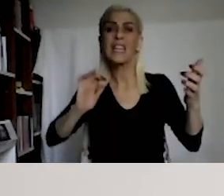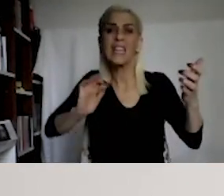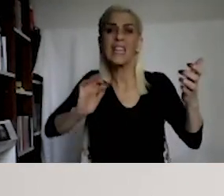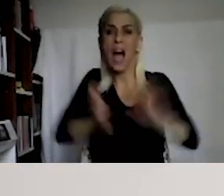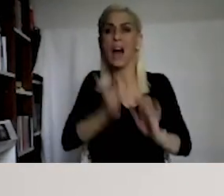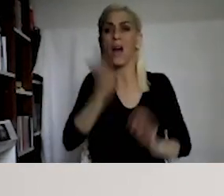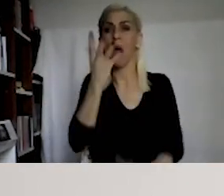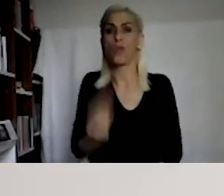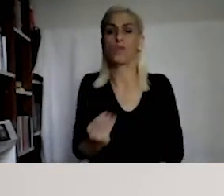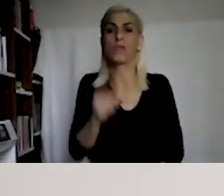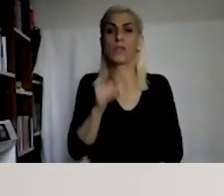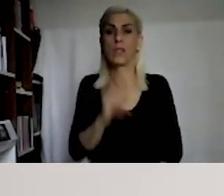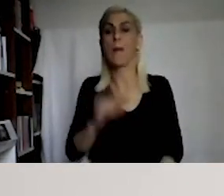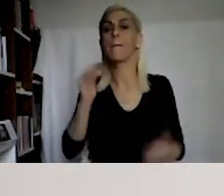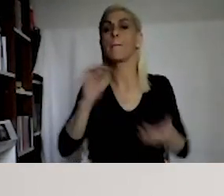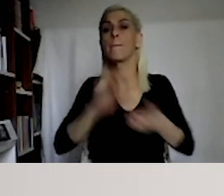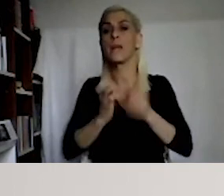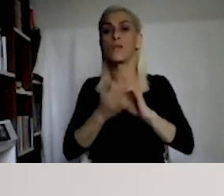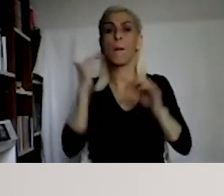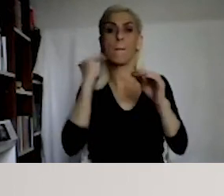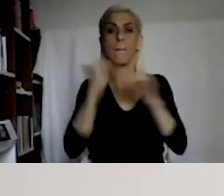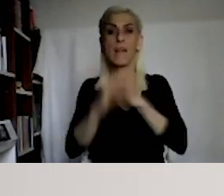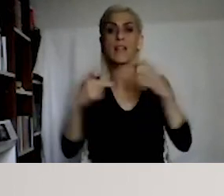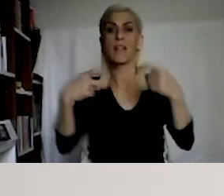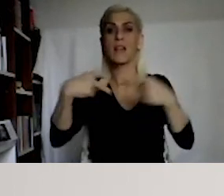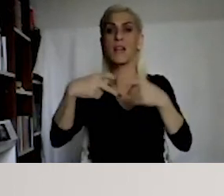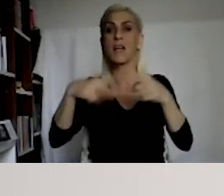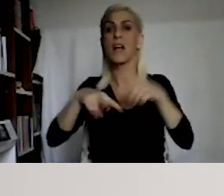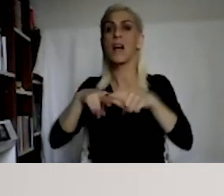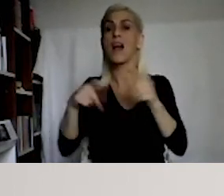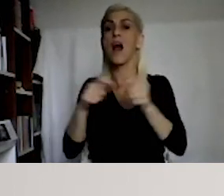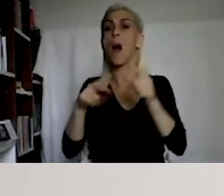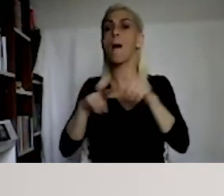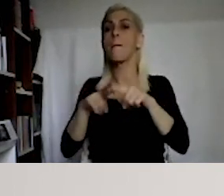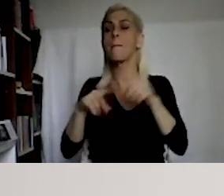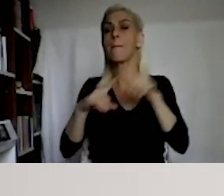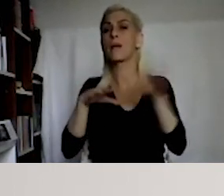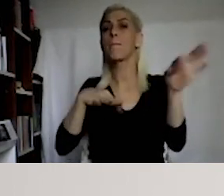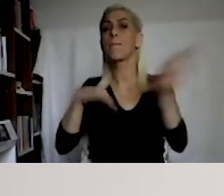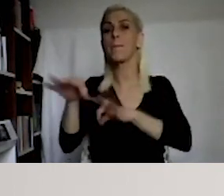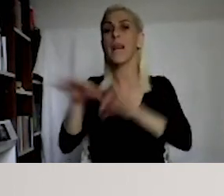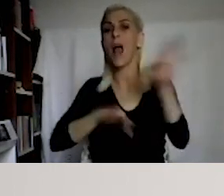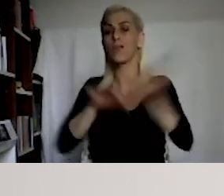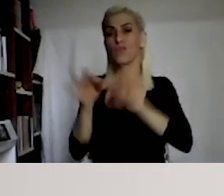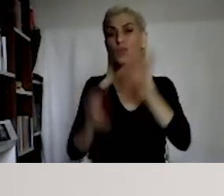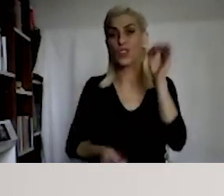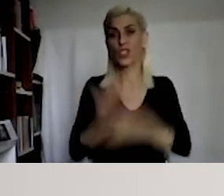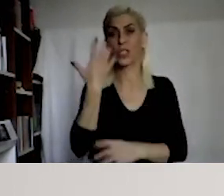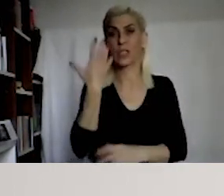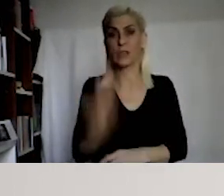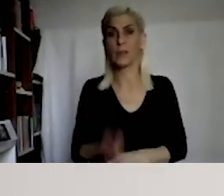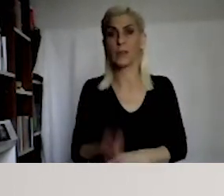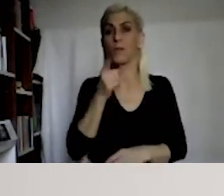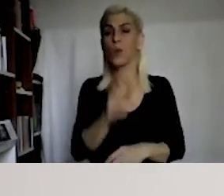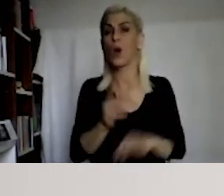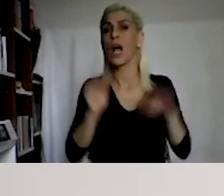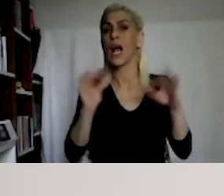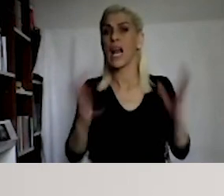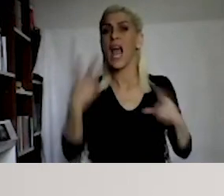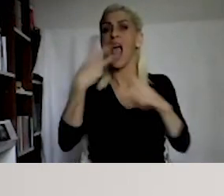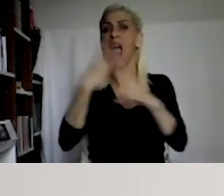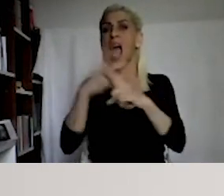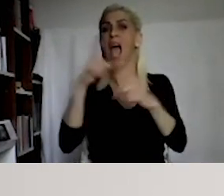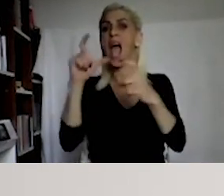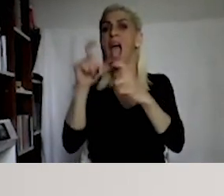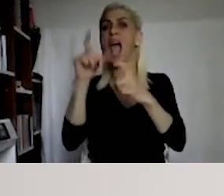That is why the UN came up with robot action plan. And they introduced a threshold test.